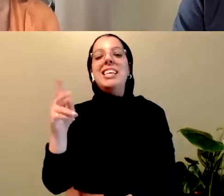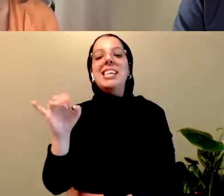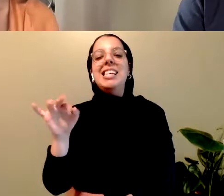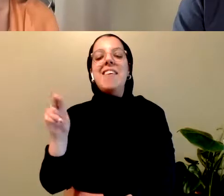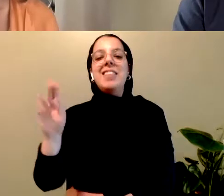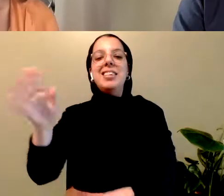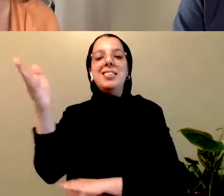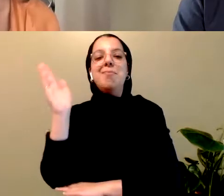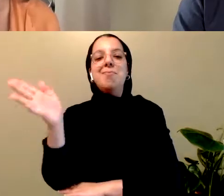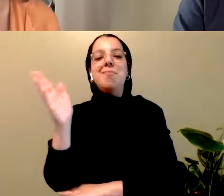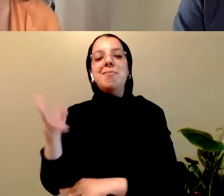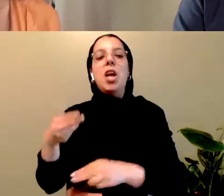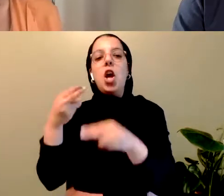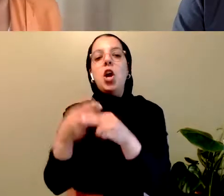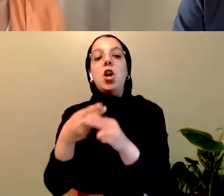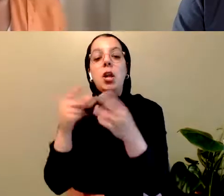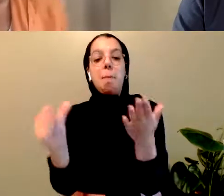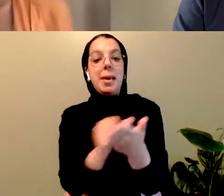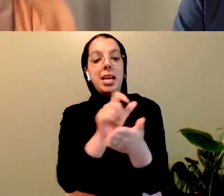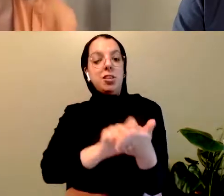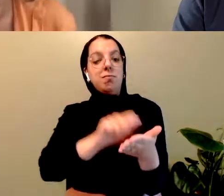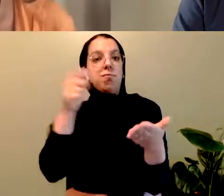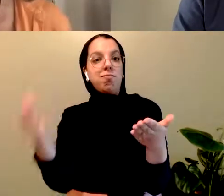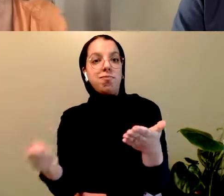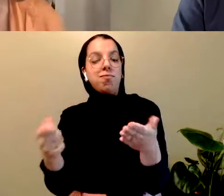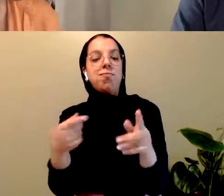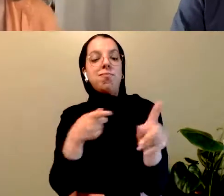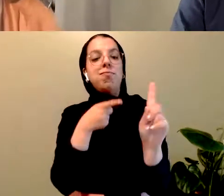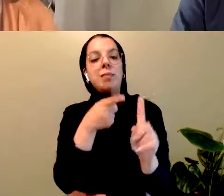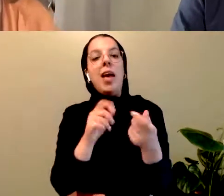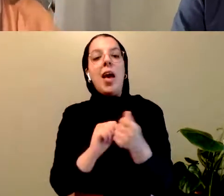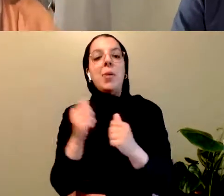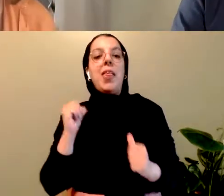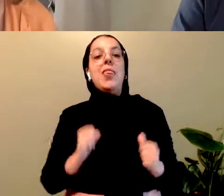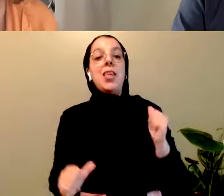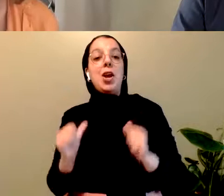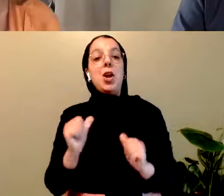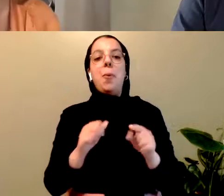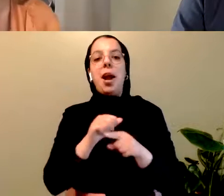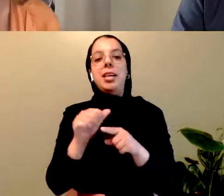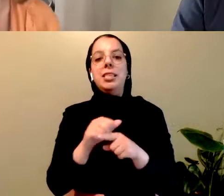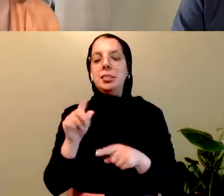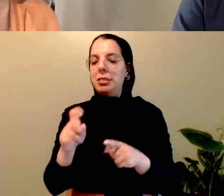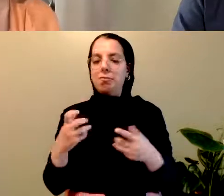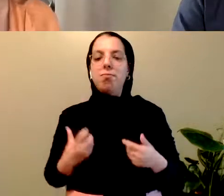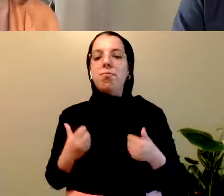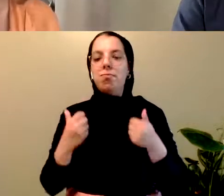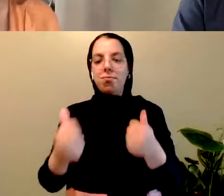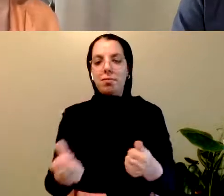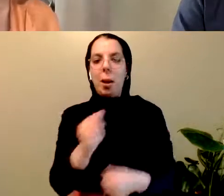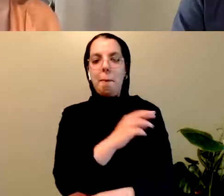lecture Returning the Page, How Theatre Practice Must Bravely Return into a Post-Pandemic De